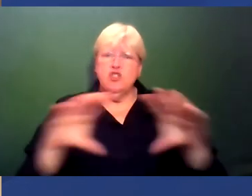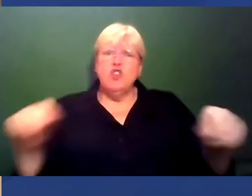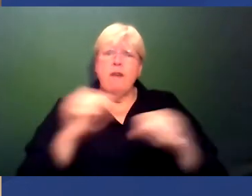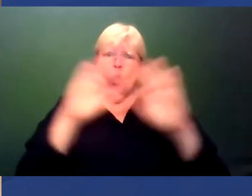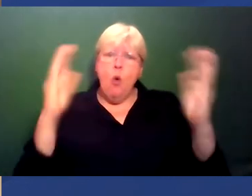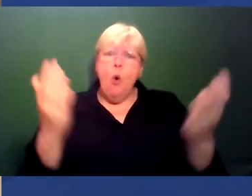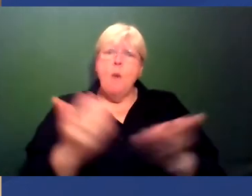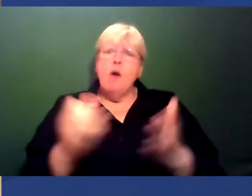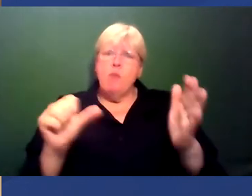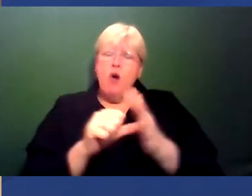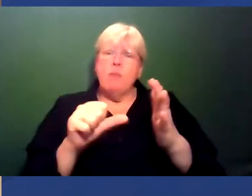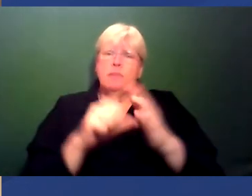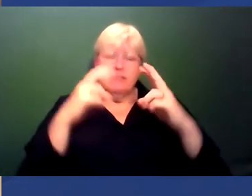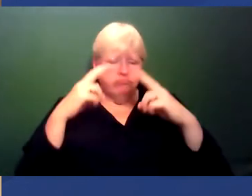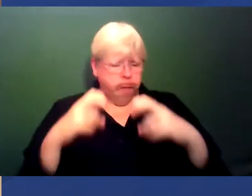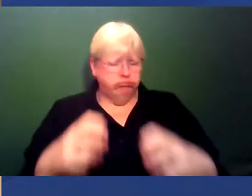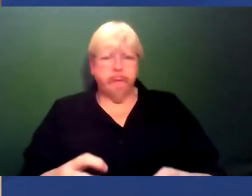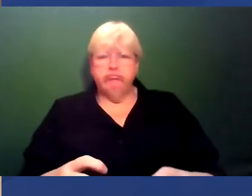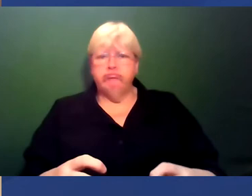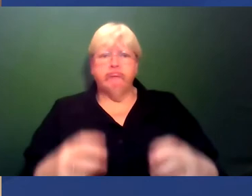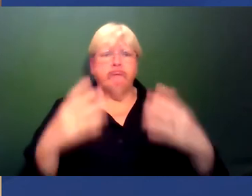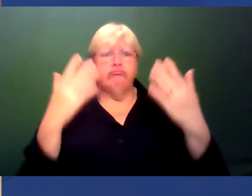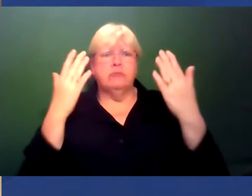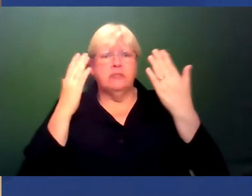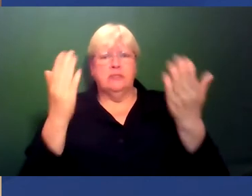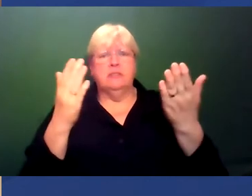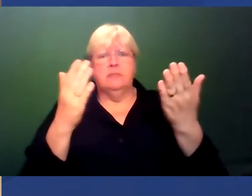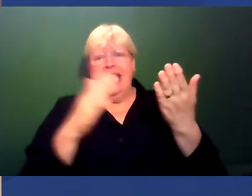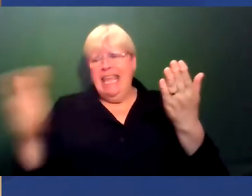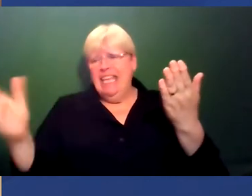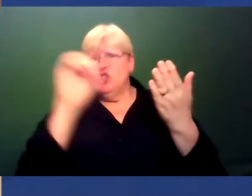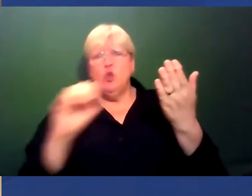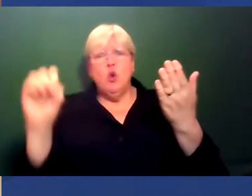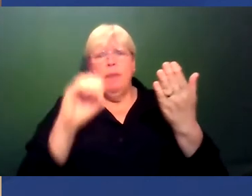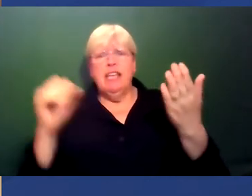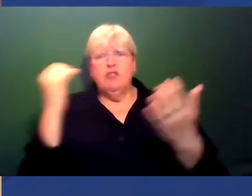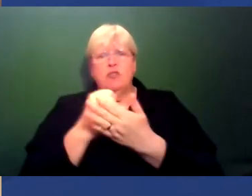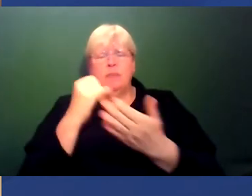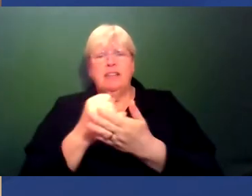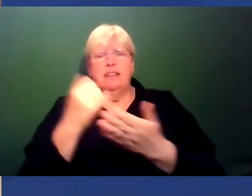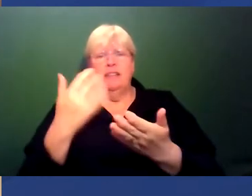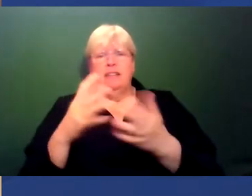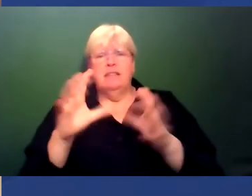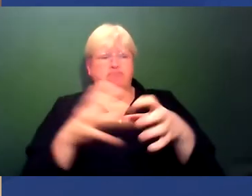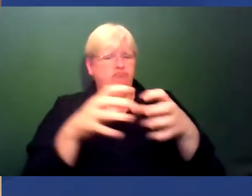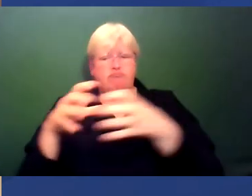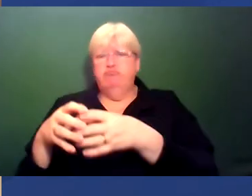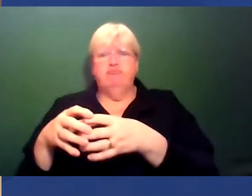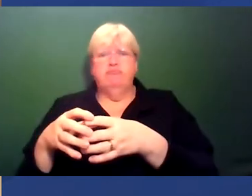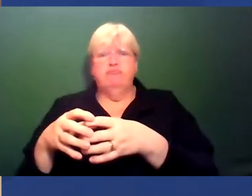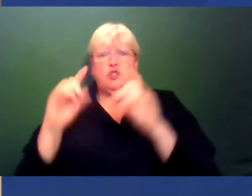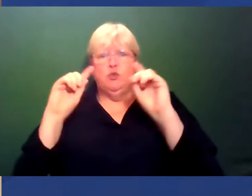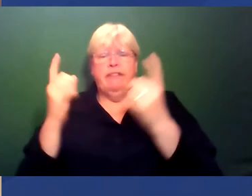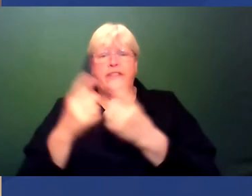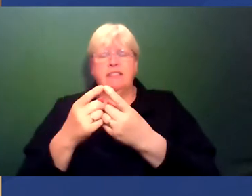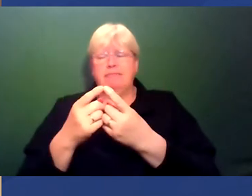Our research need not only solve the problem of Eastern European criminality on the block next to where the university is. It